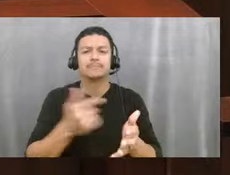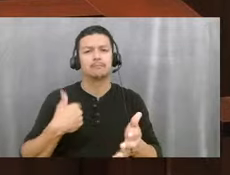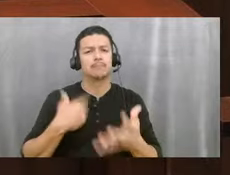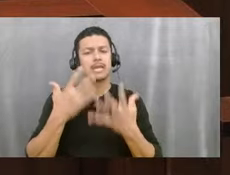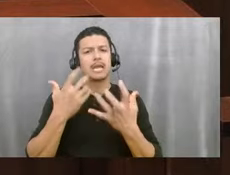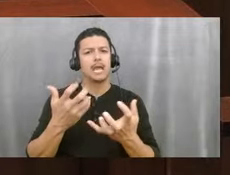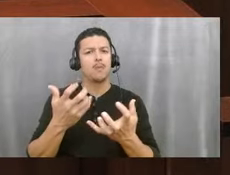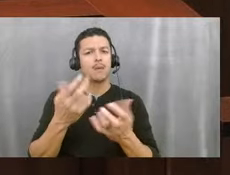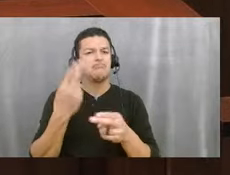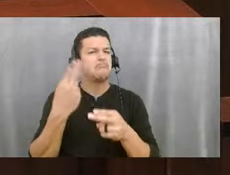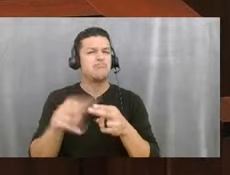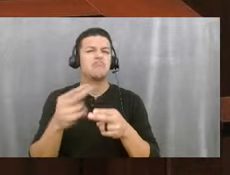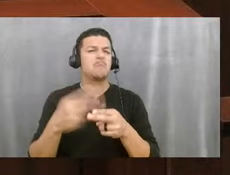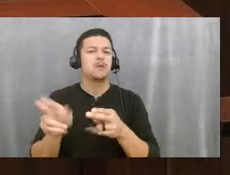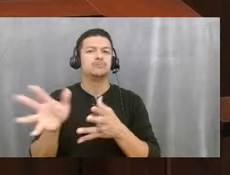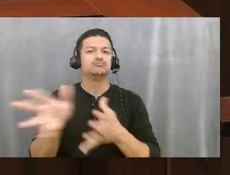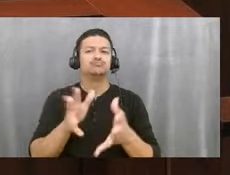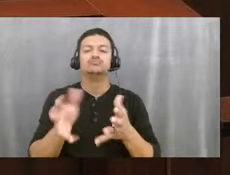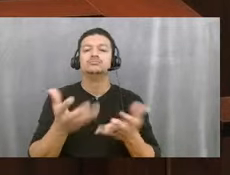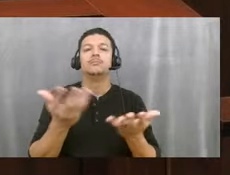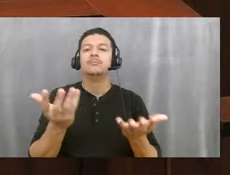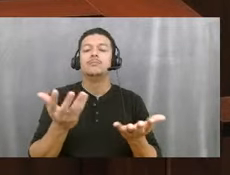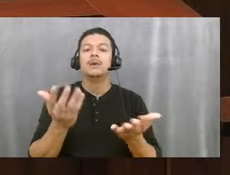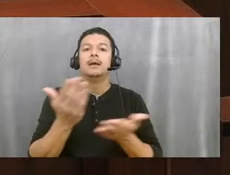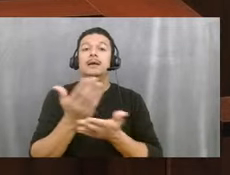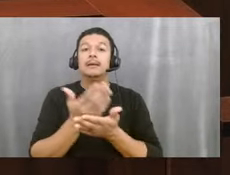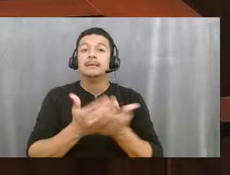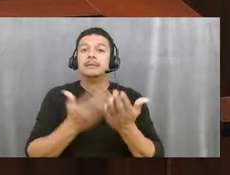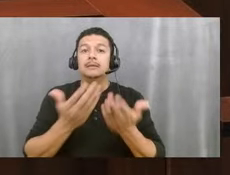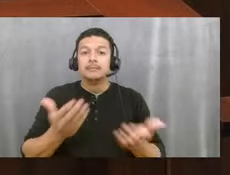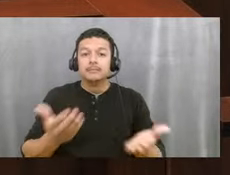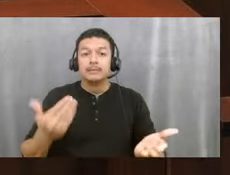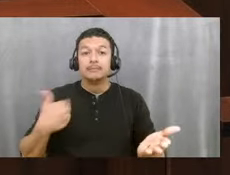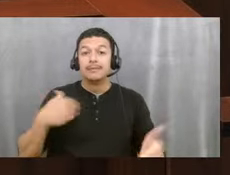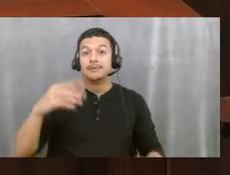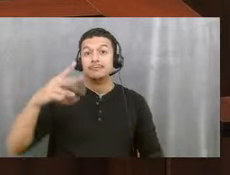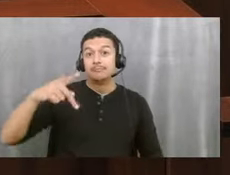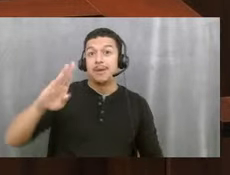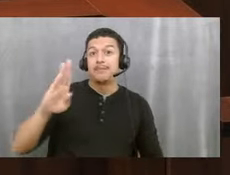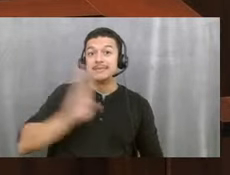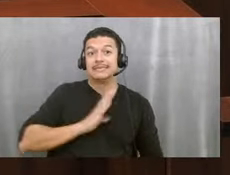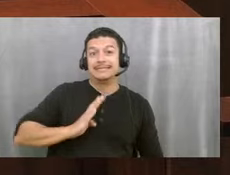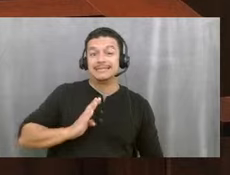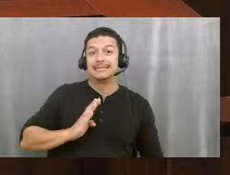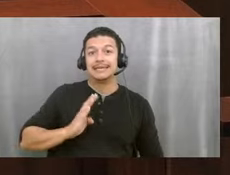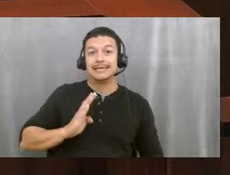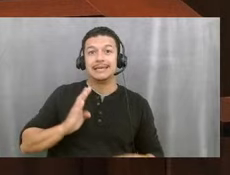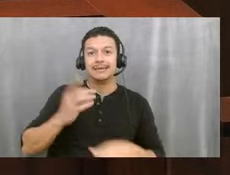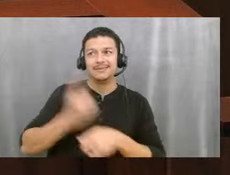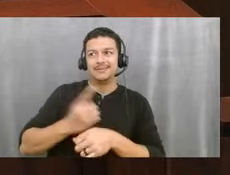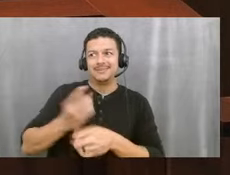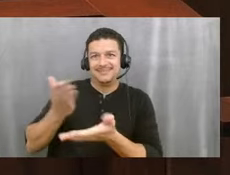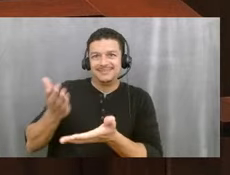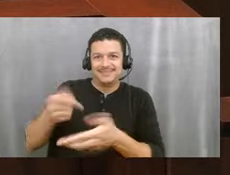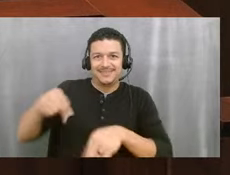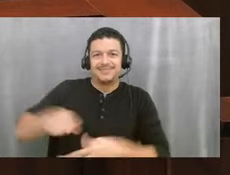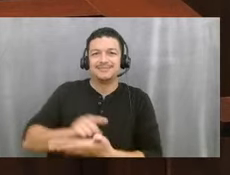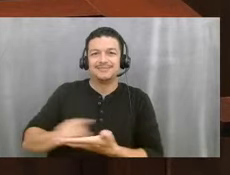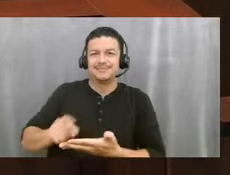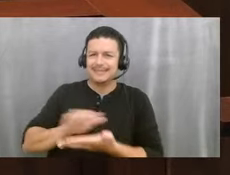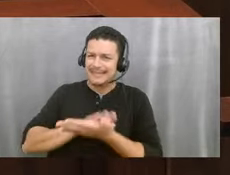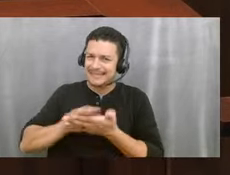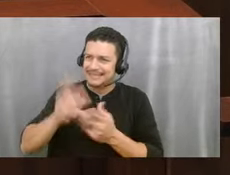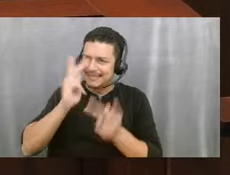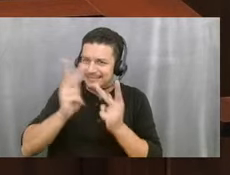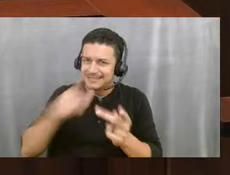quickly about today are some of the things that I was also in Palm Beach County days this week. It was really nice to see all of you there. I did